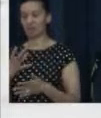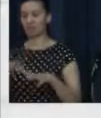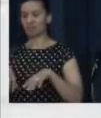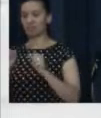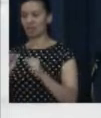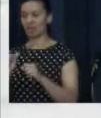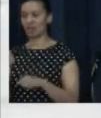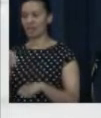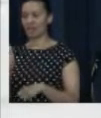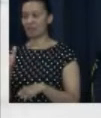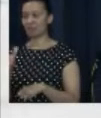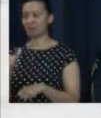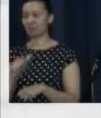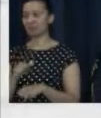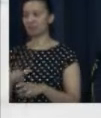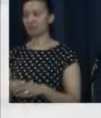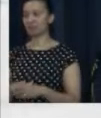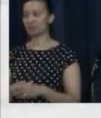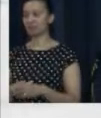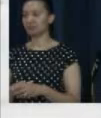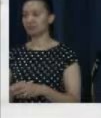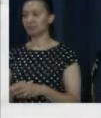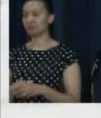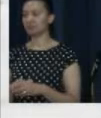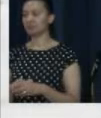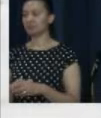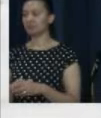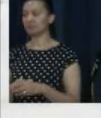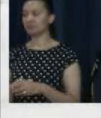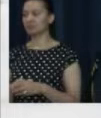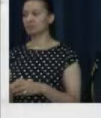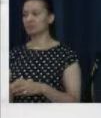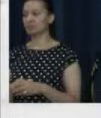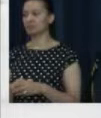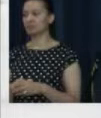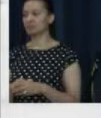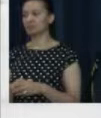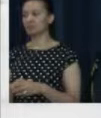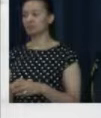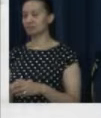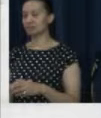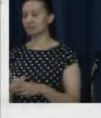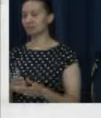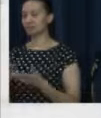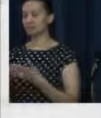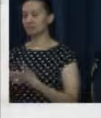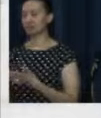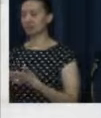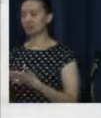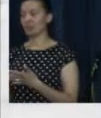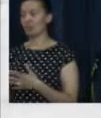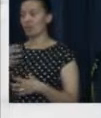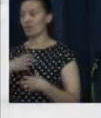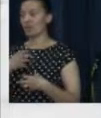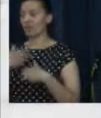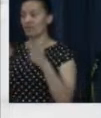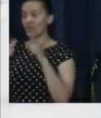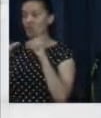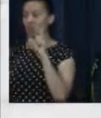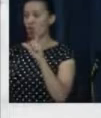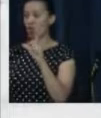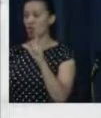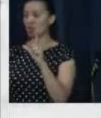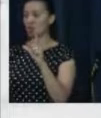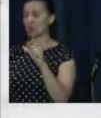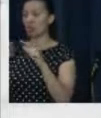Since then, we know what it is to fear the Lord. We try to persuade others. What we are is plain to God. And